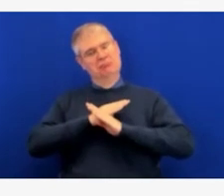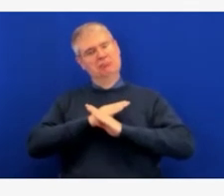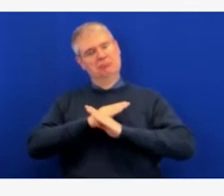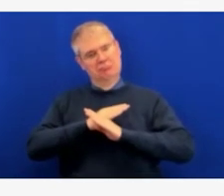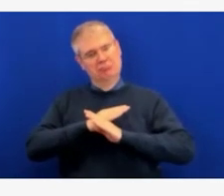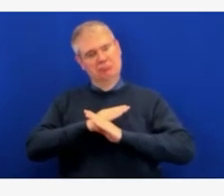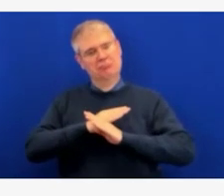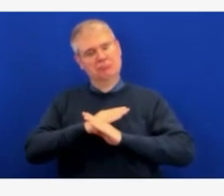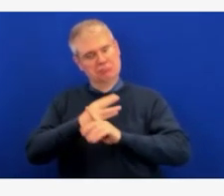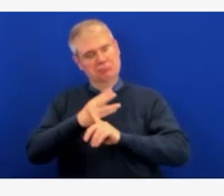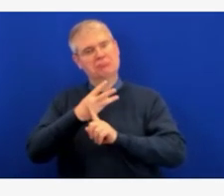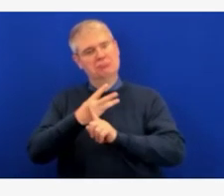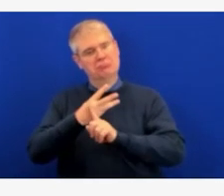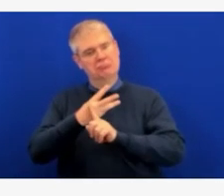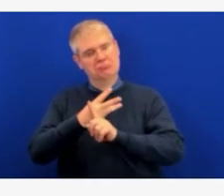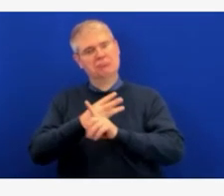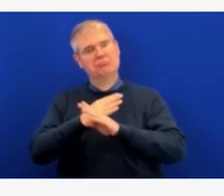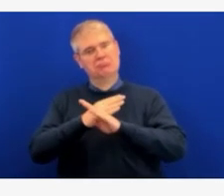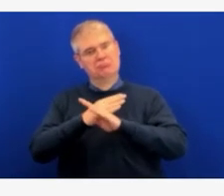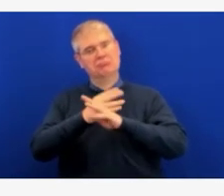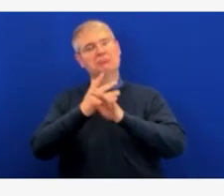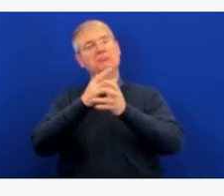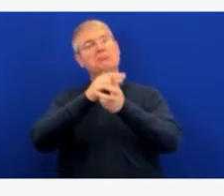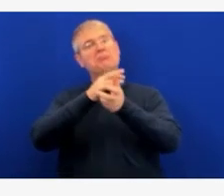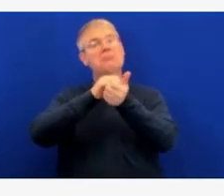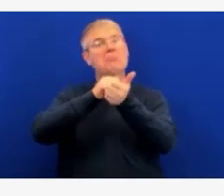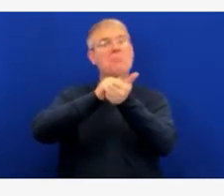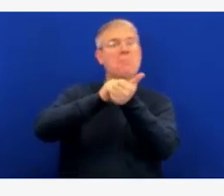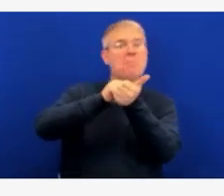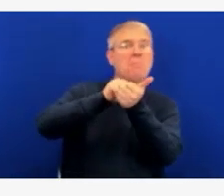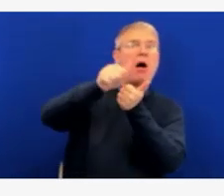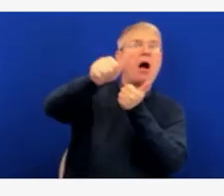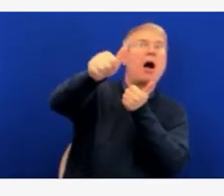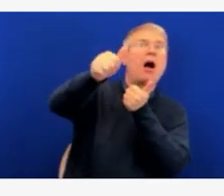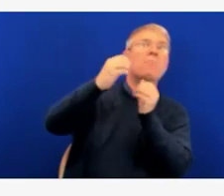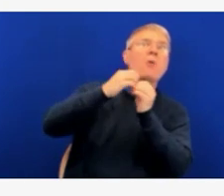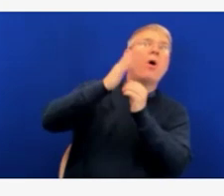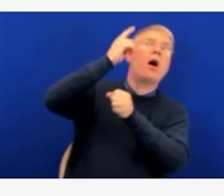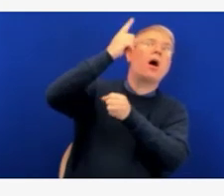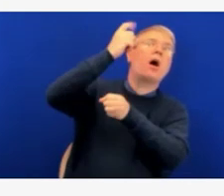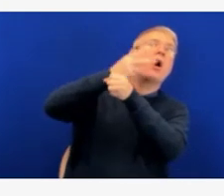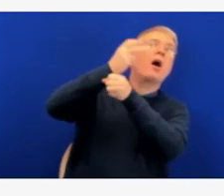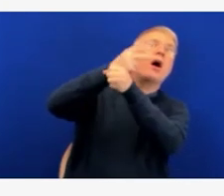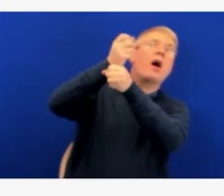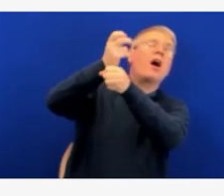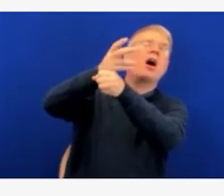All right, thank you. So Hyatt, our next question is going to come from Hyatt Noramina.